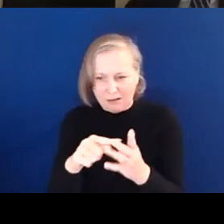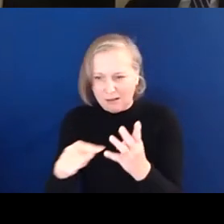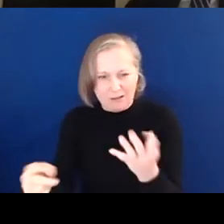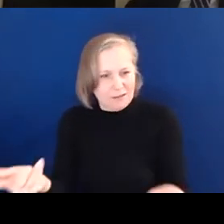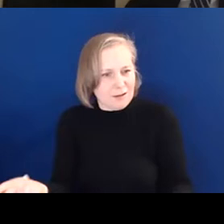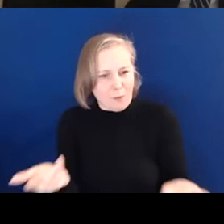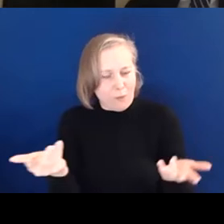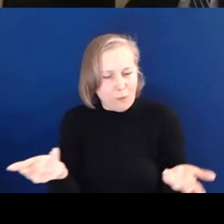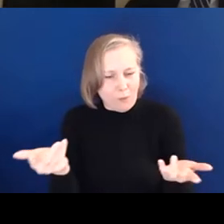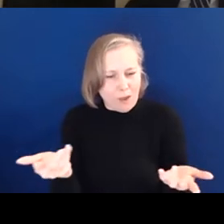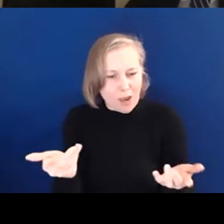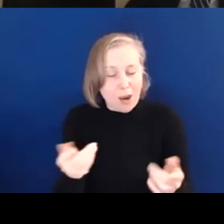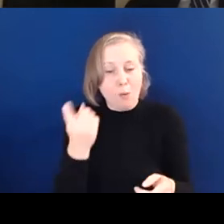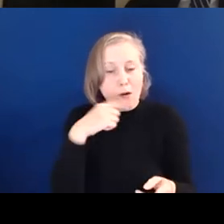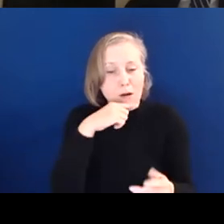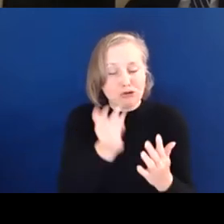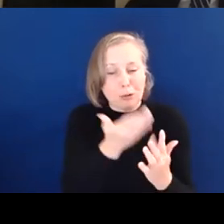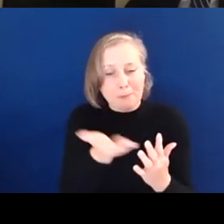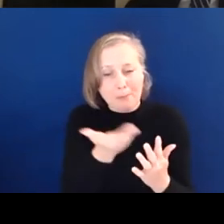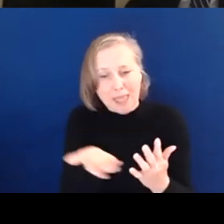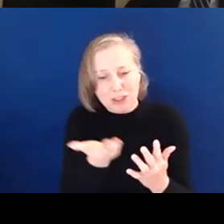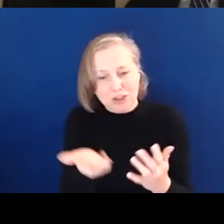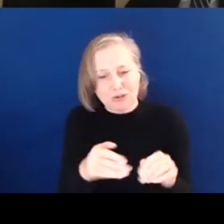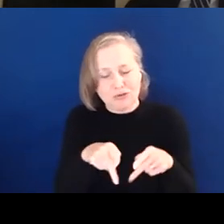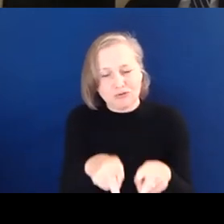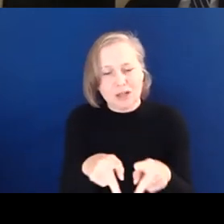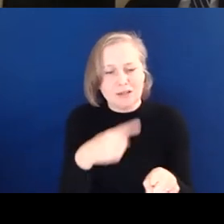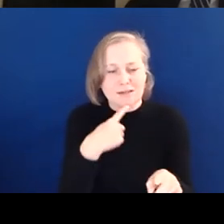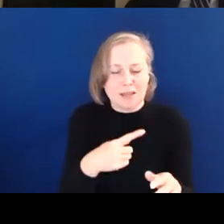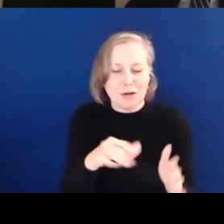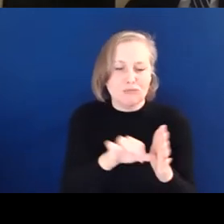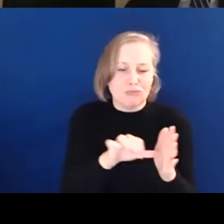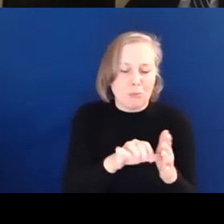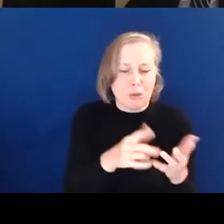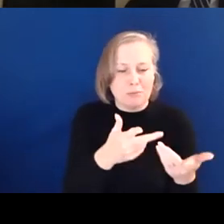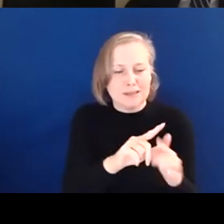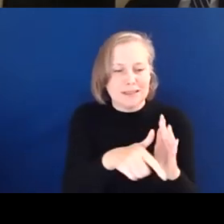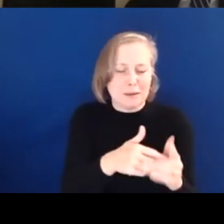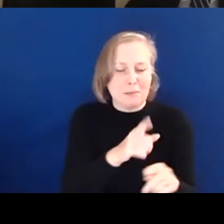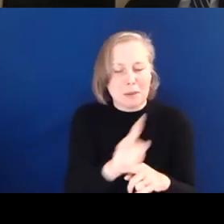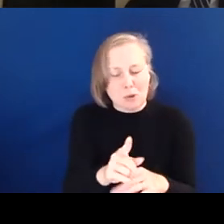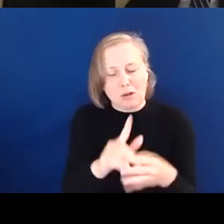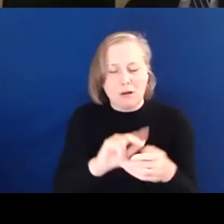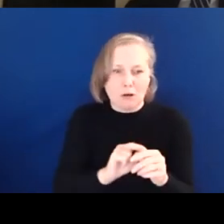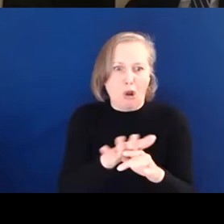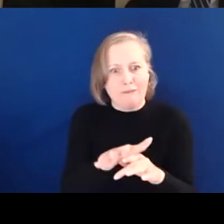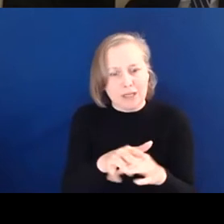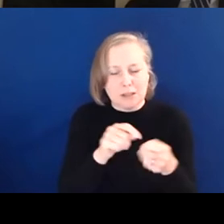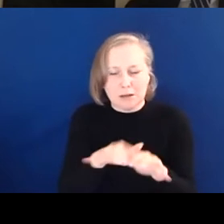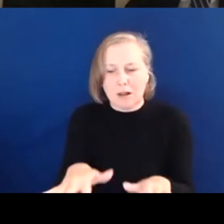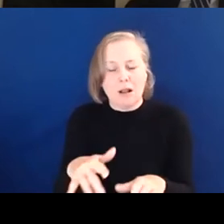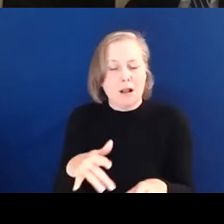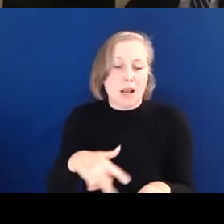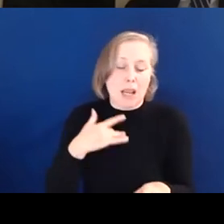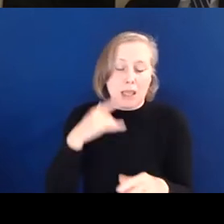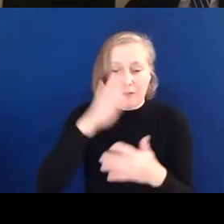100 plus page strategy. It talks about the problems for disabled people, the effects of COVID, the importance of lived experience, so it